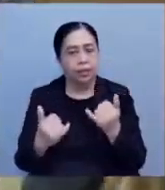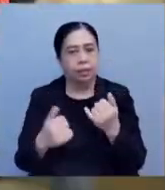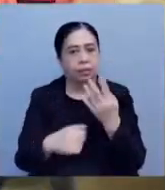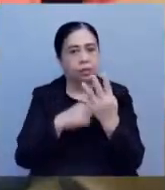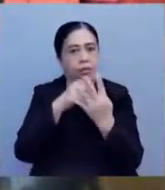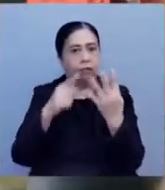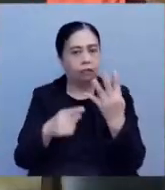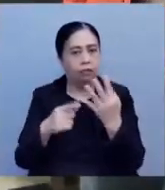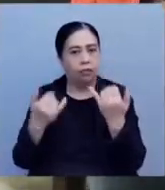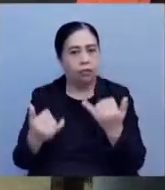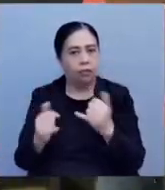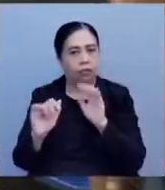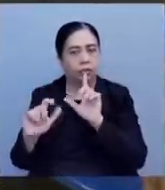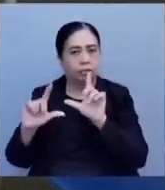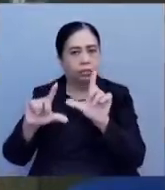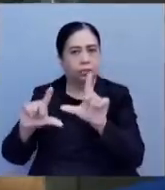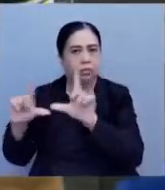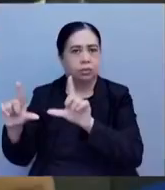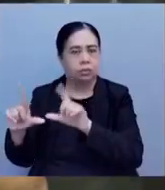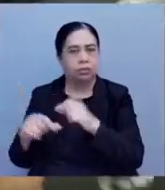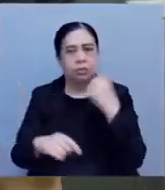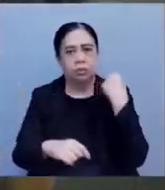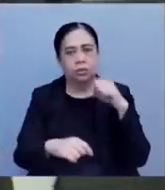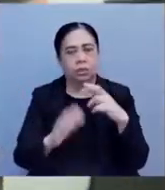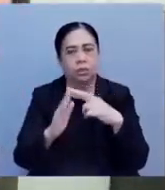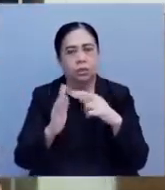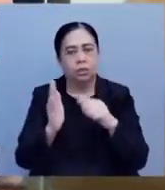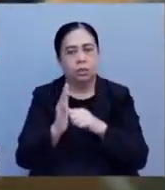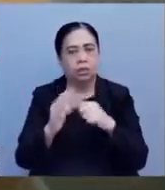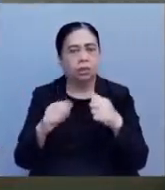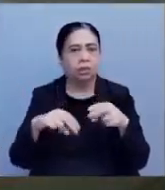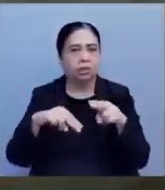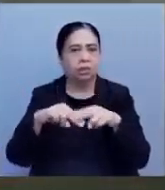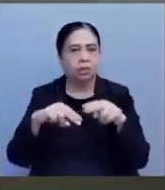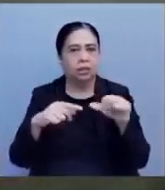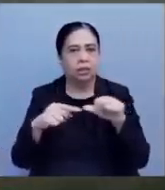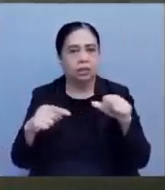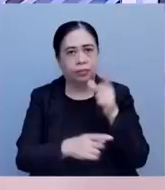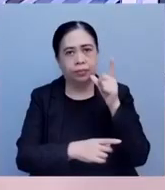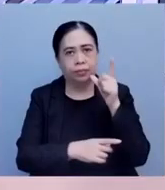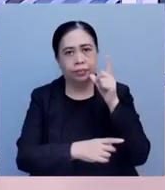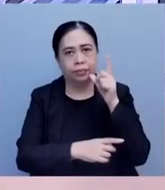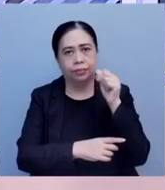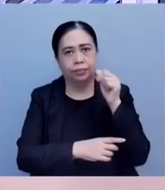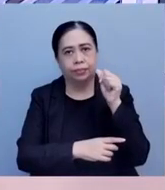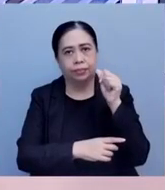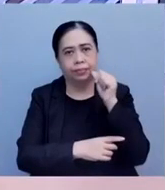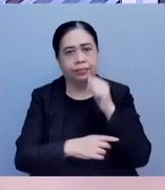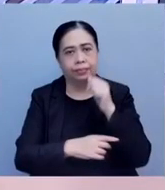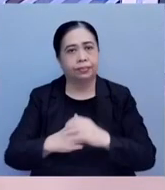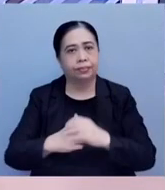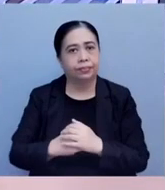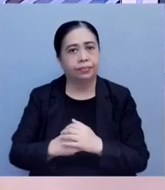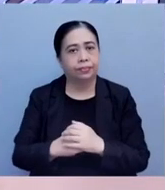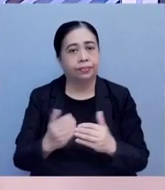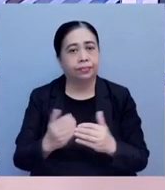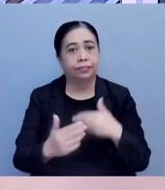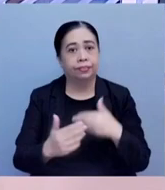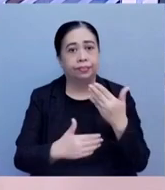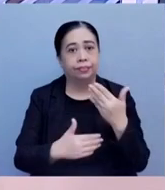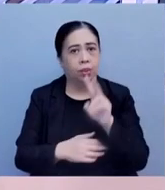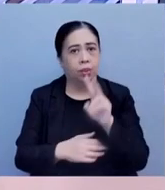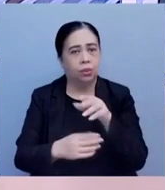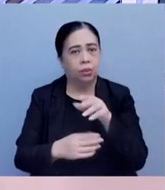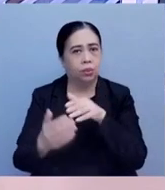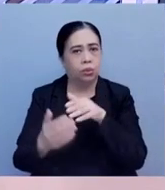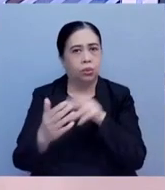are here and will face charges for a violation of anti-hazing law of 2018. Two prosecution witnesses in the remaining drug